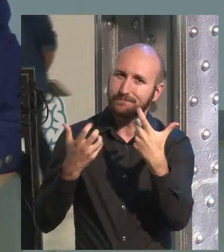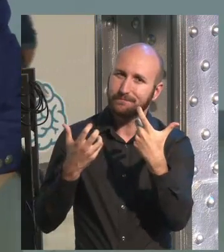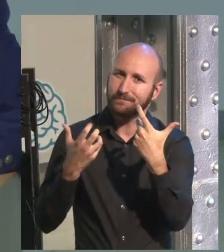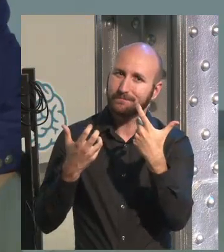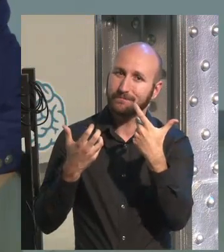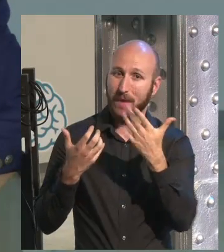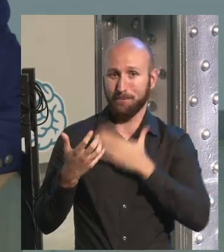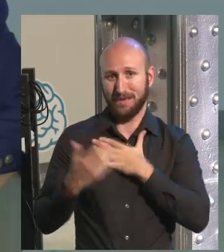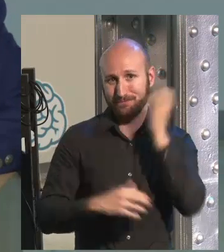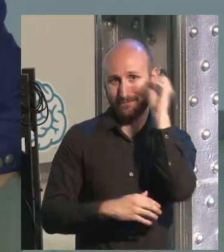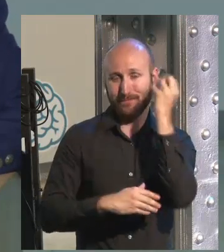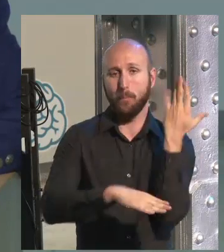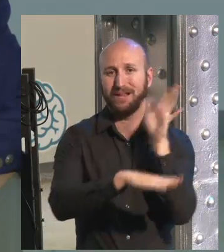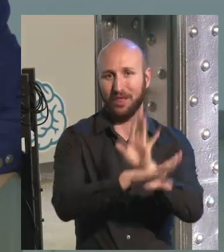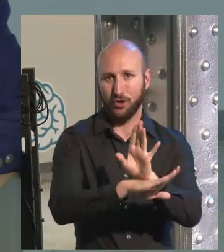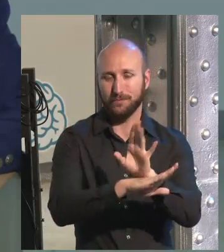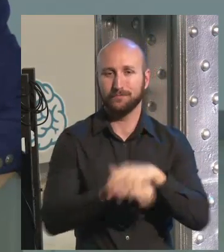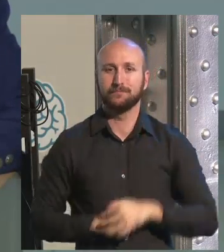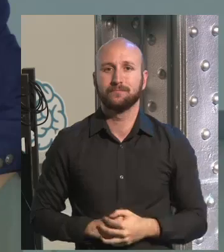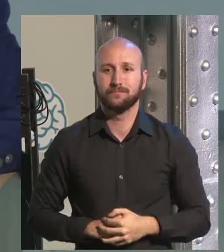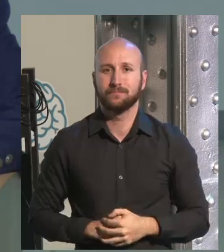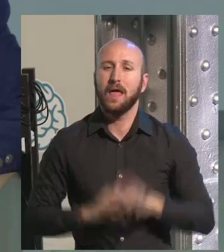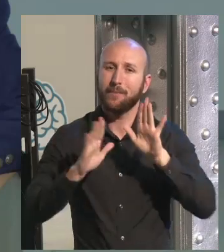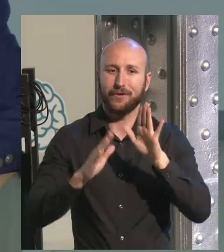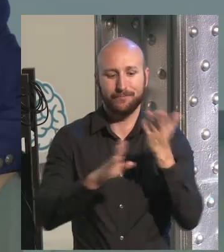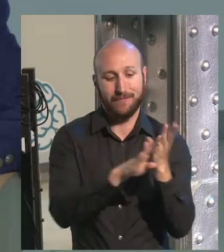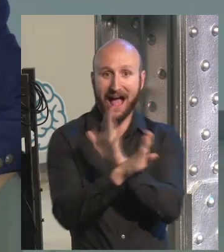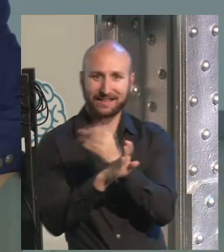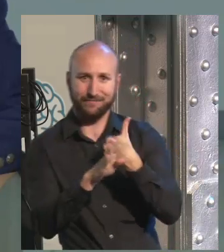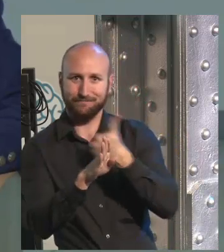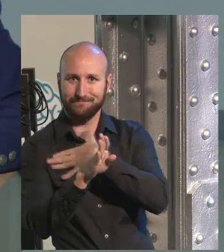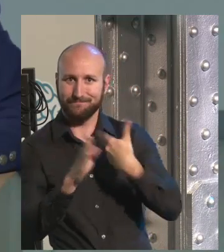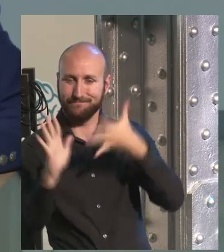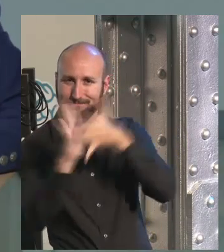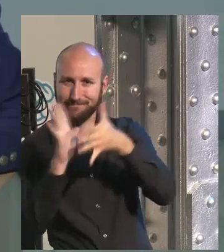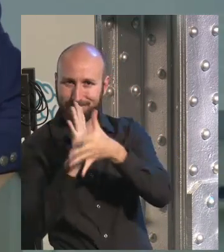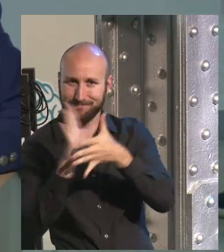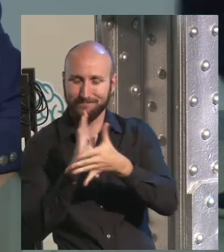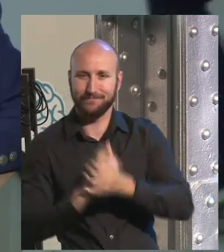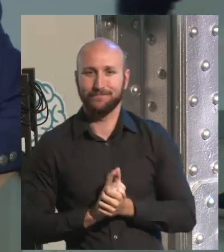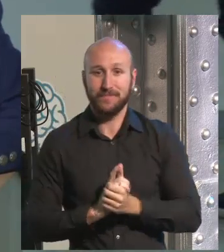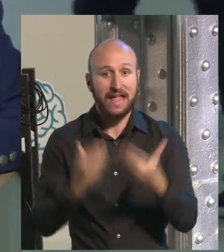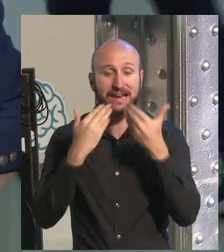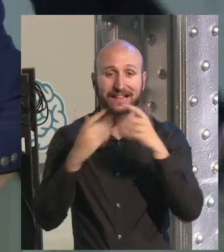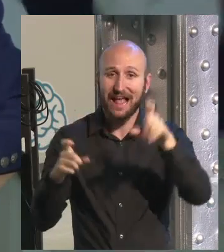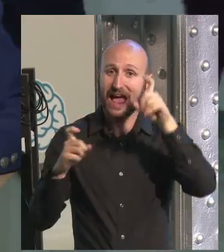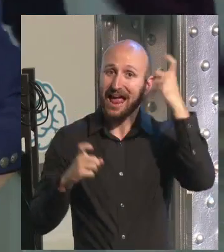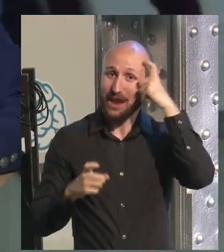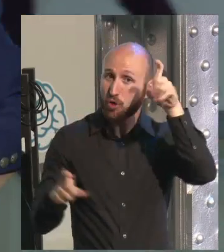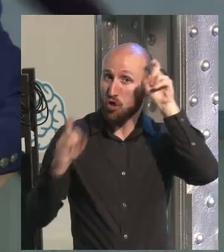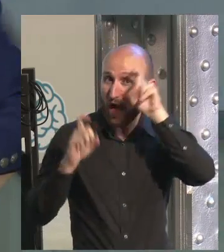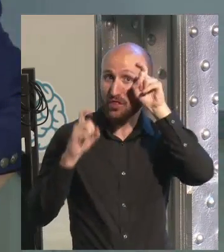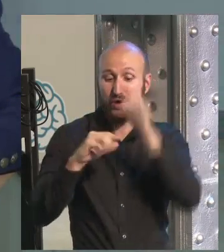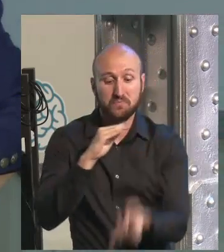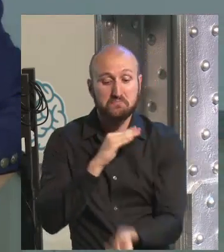underline the presentation not without saying before that what was born